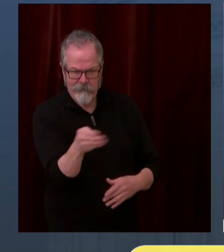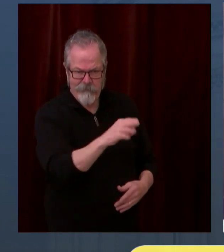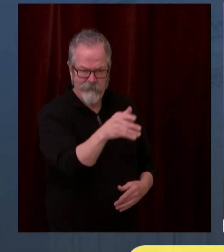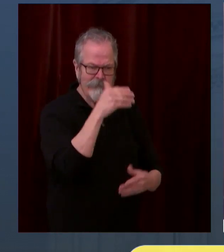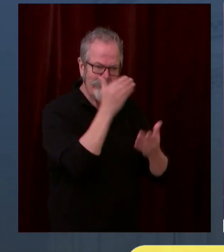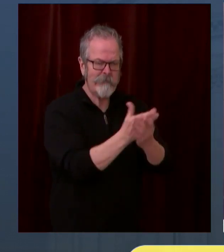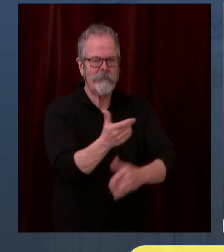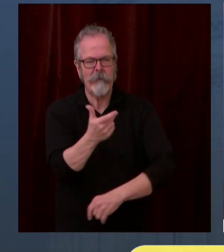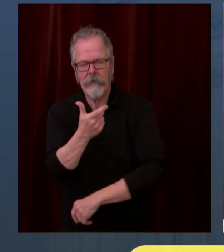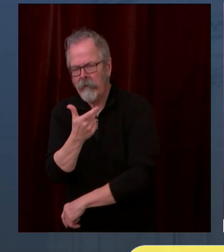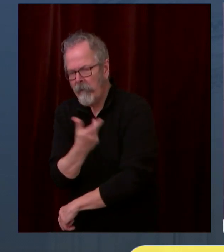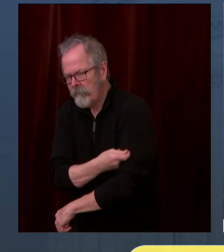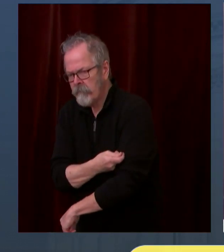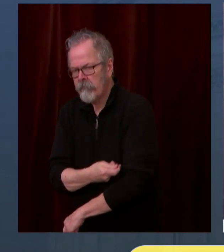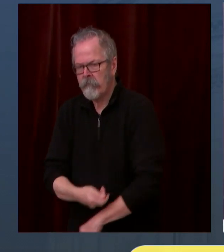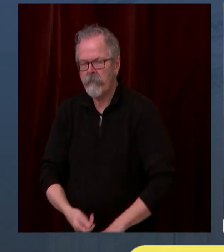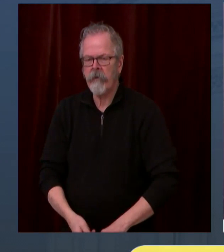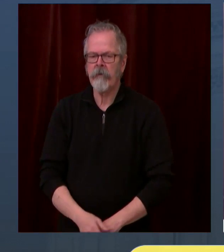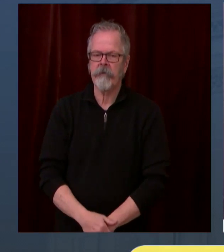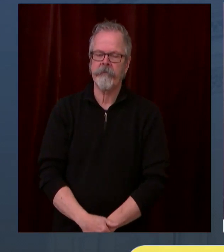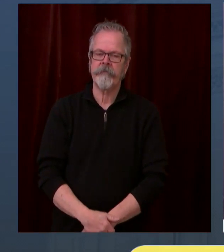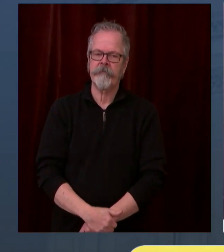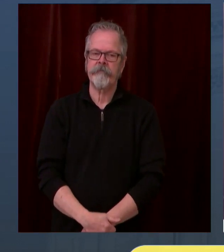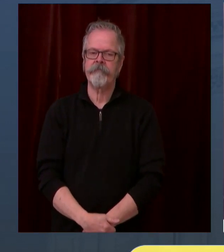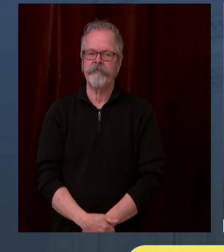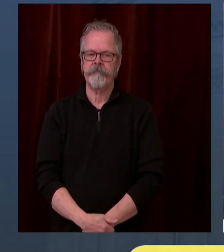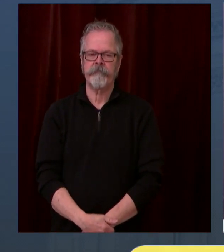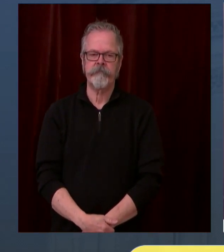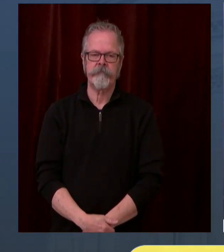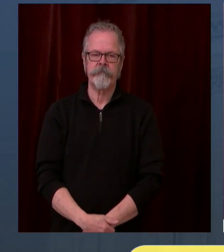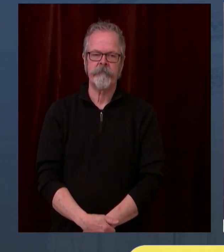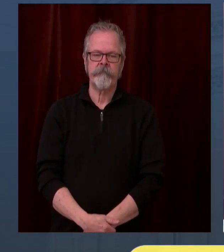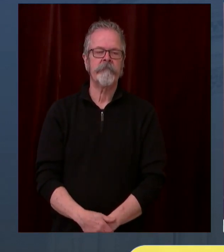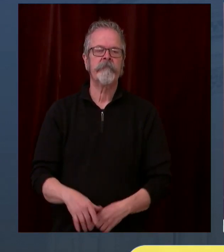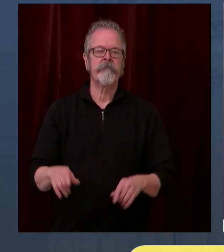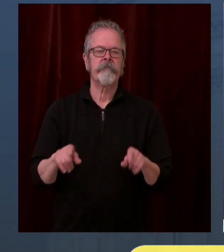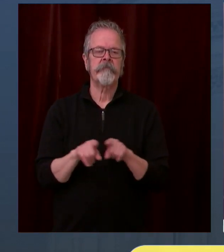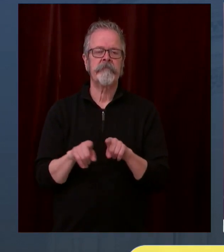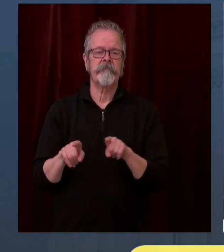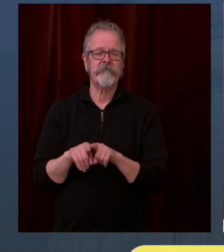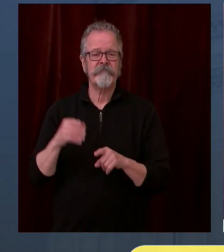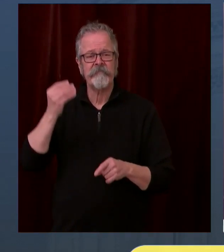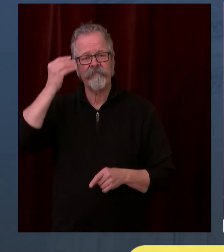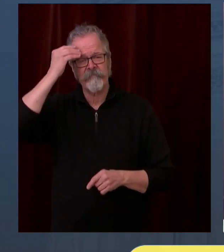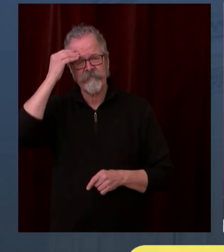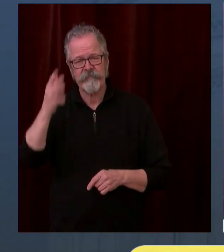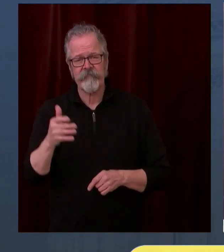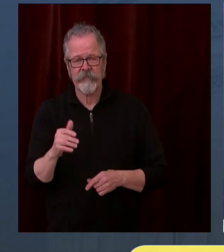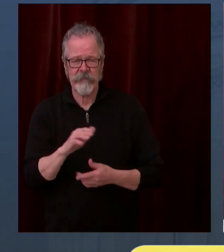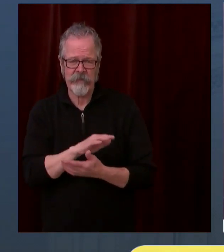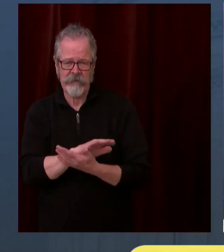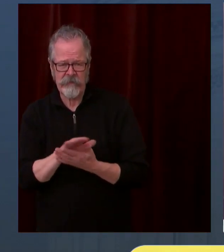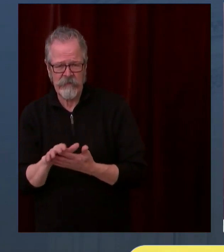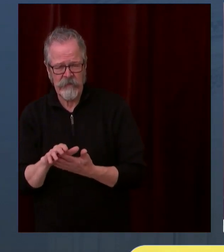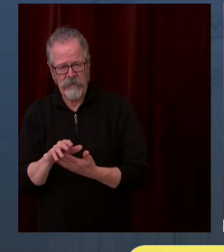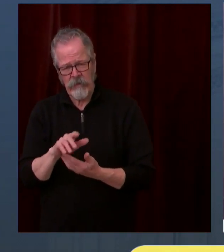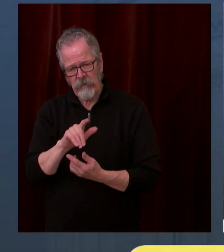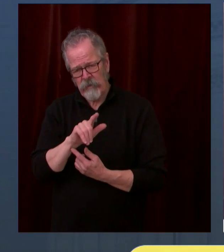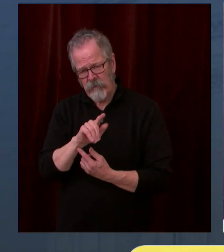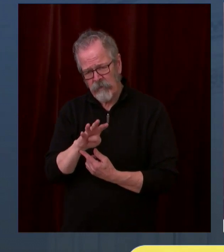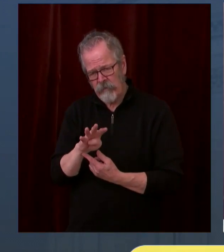that we also in the next 24 to 48 hours are going to be launching another tool from